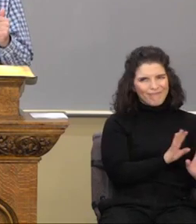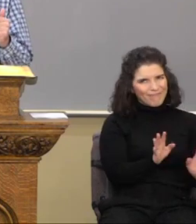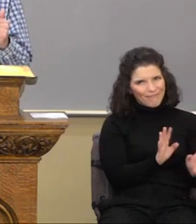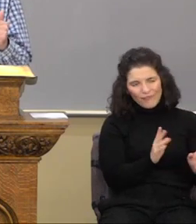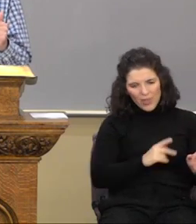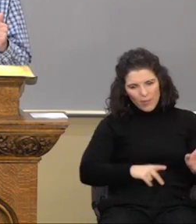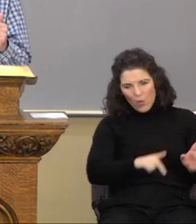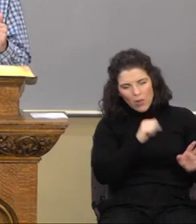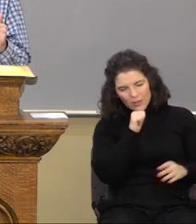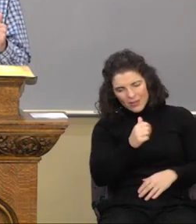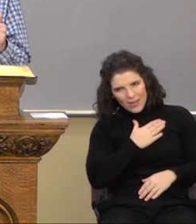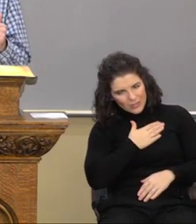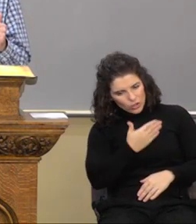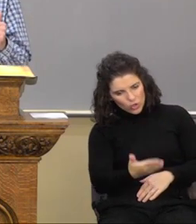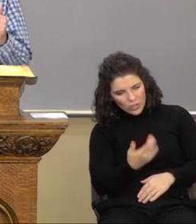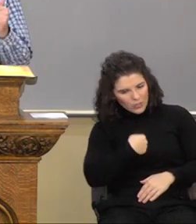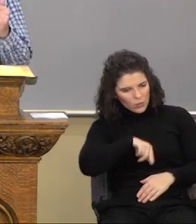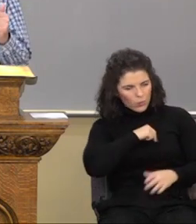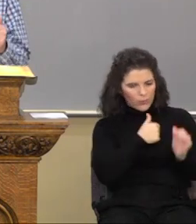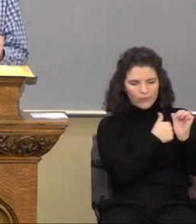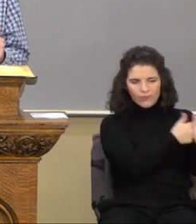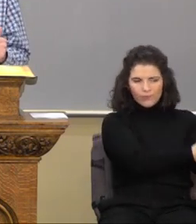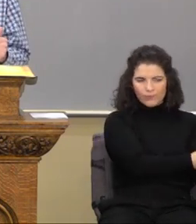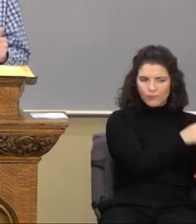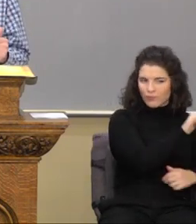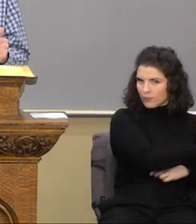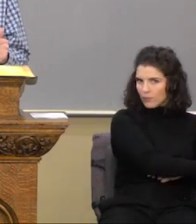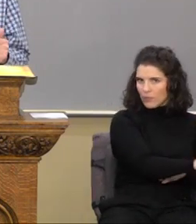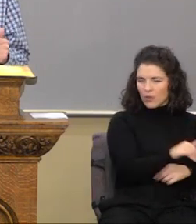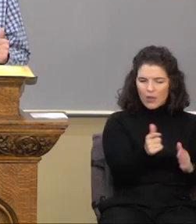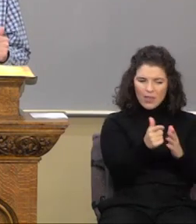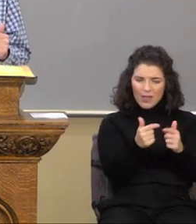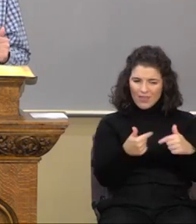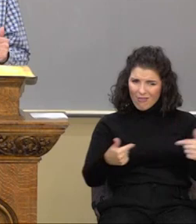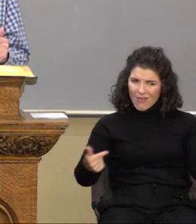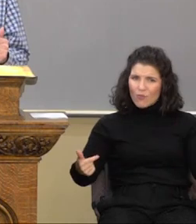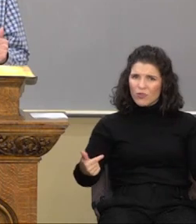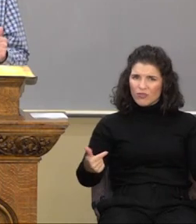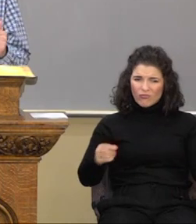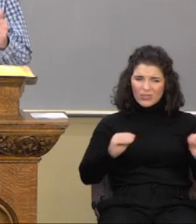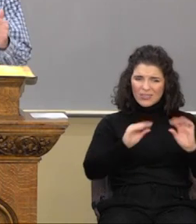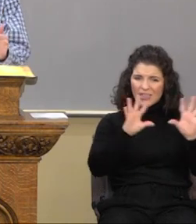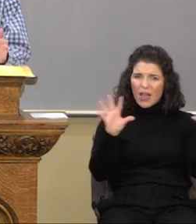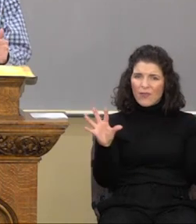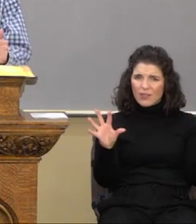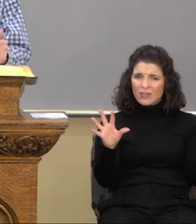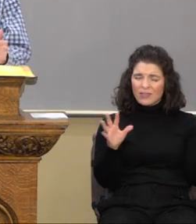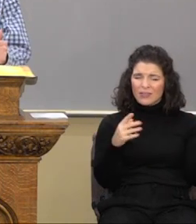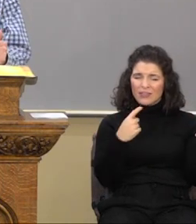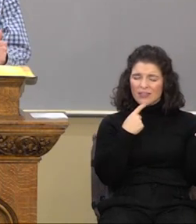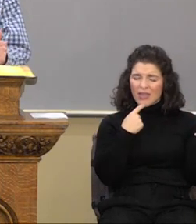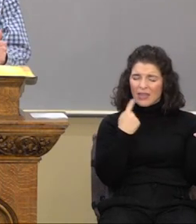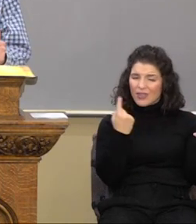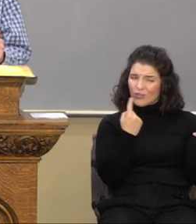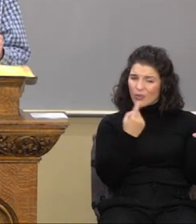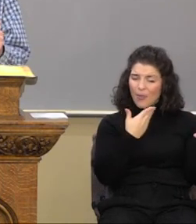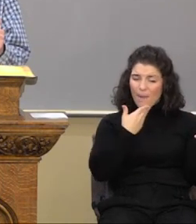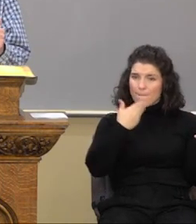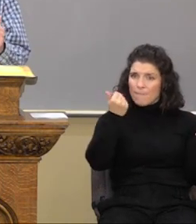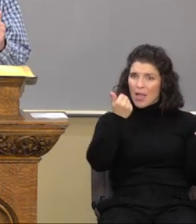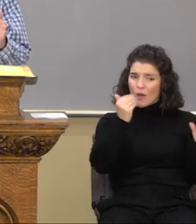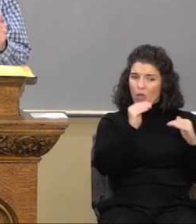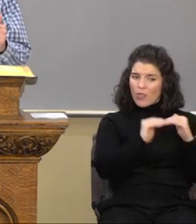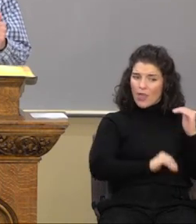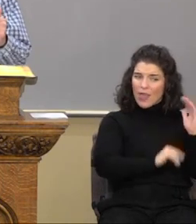even suggesting we do that. The language is pretty obvious. He's saying there's something better than the law. You